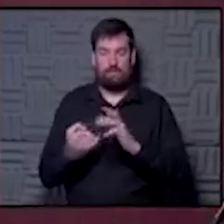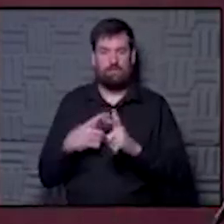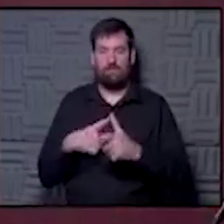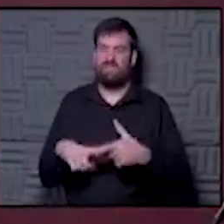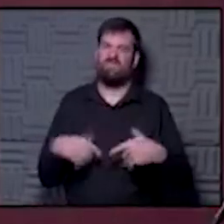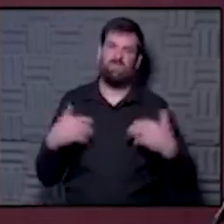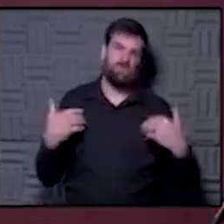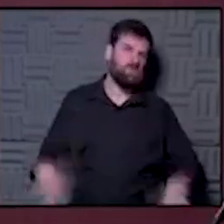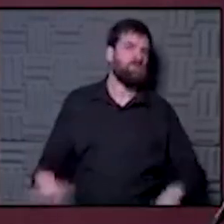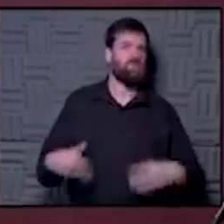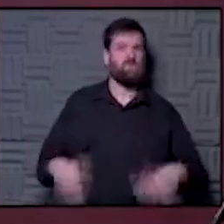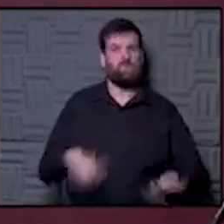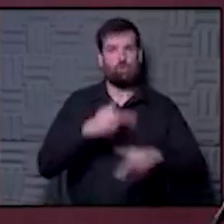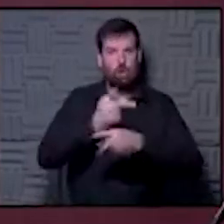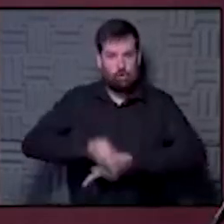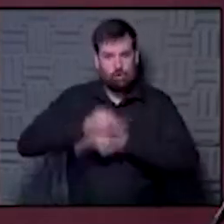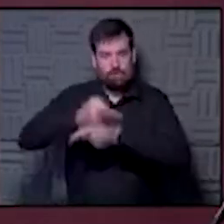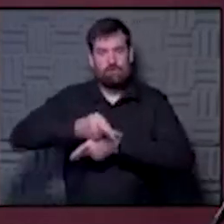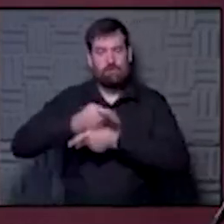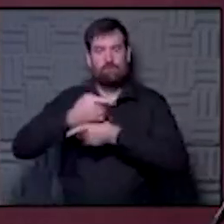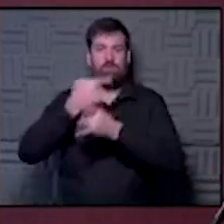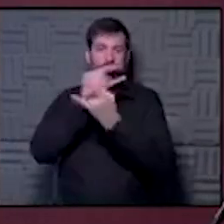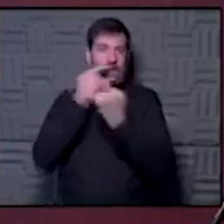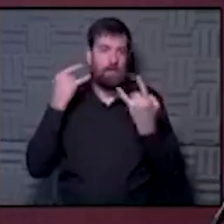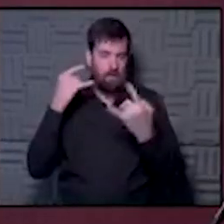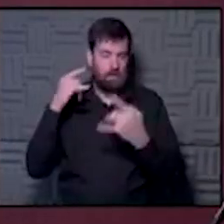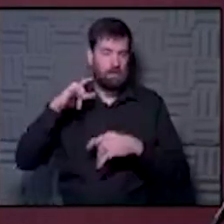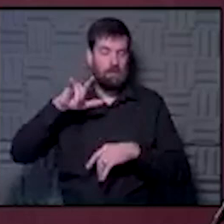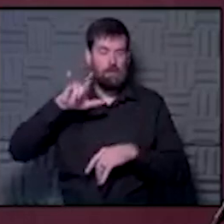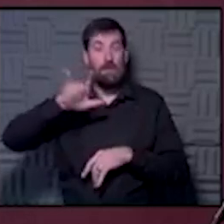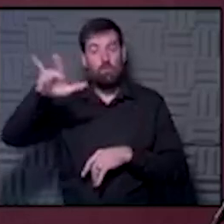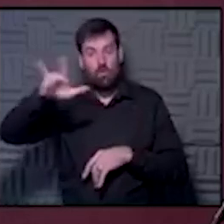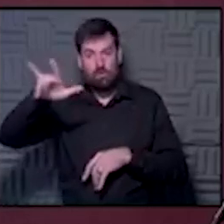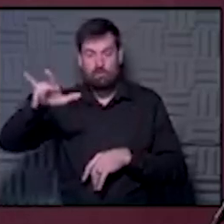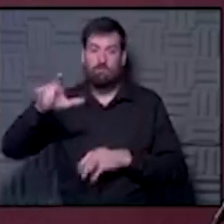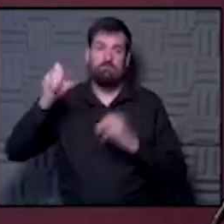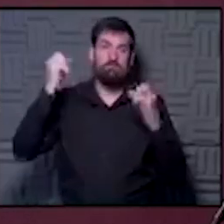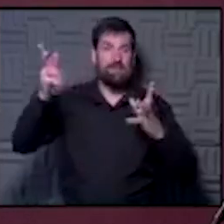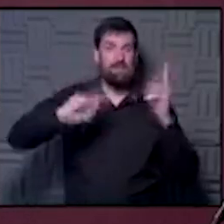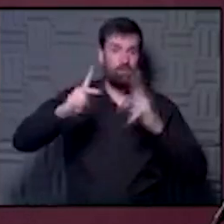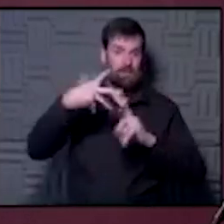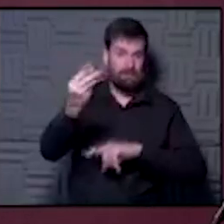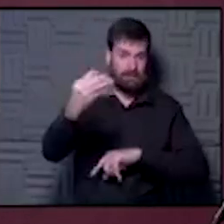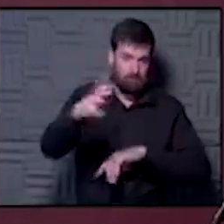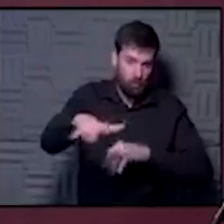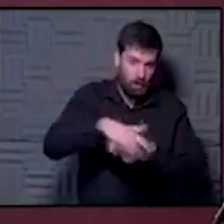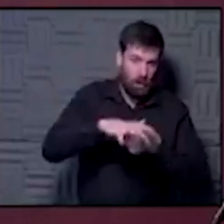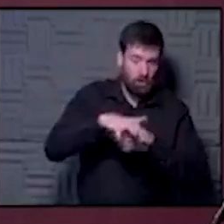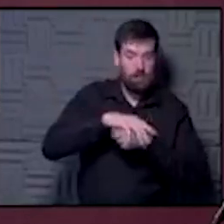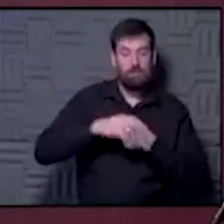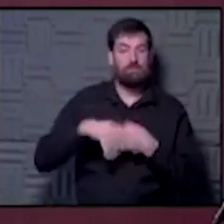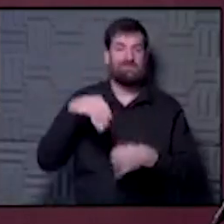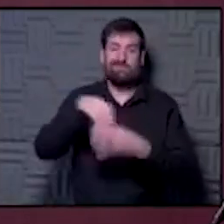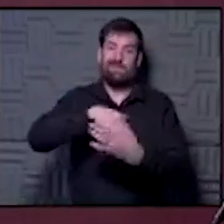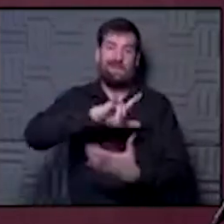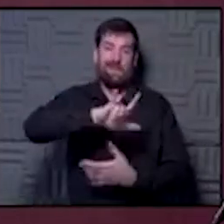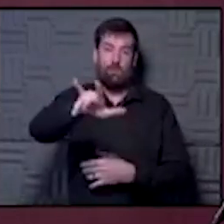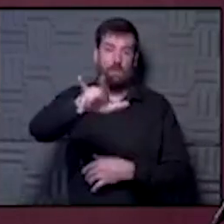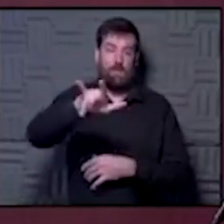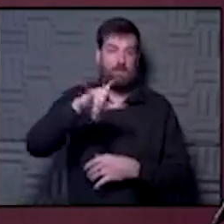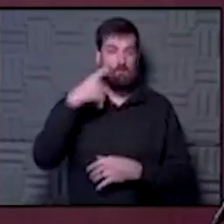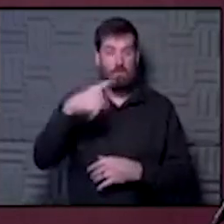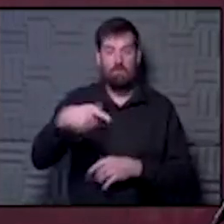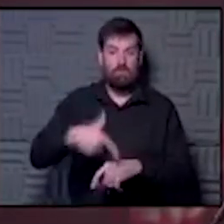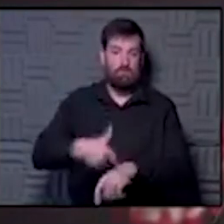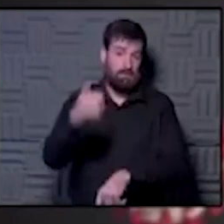so cautious of the airport because that's obviously introducing yourself to a lot of folks outside of your bubble, being in an airplane for an extended amount